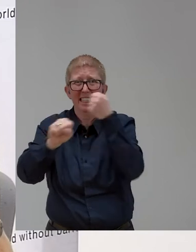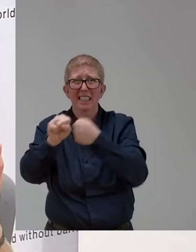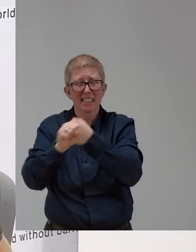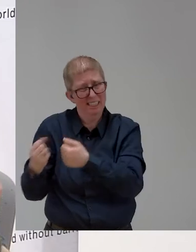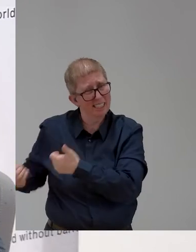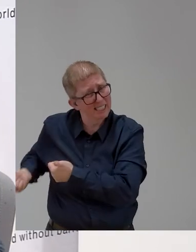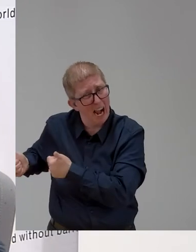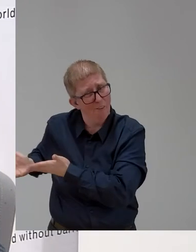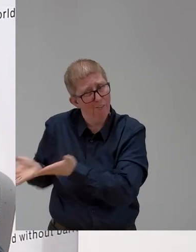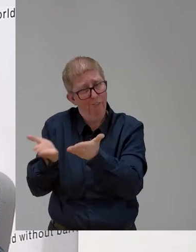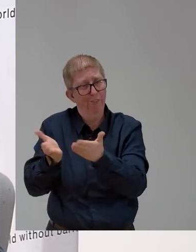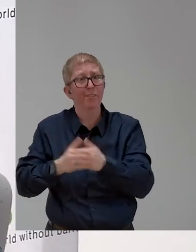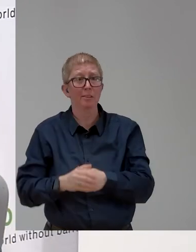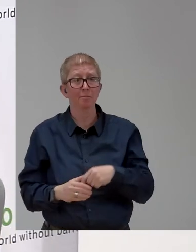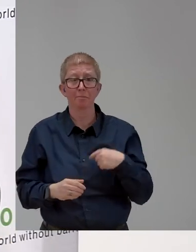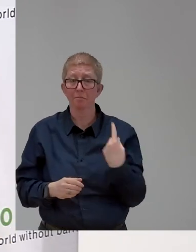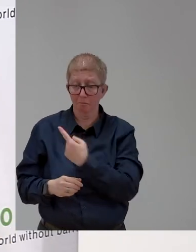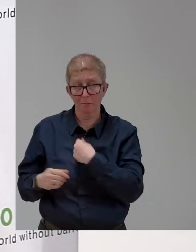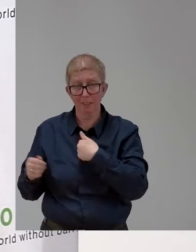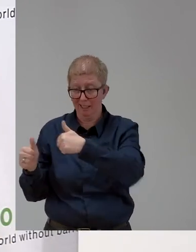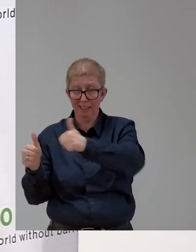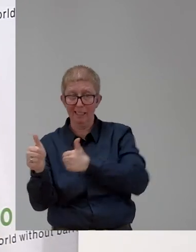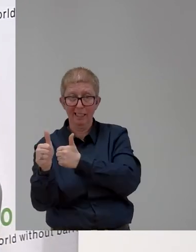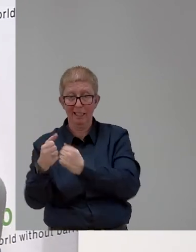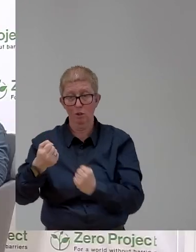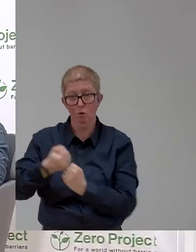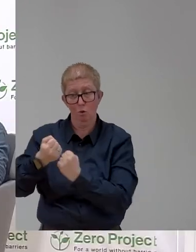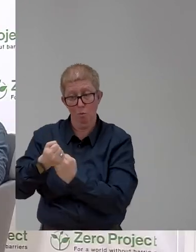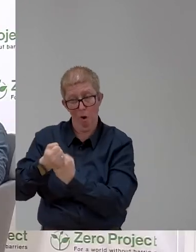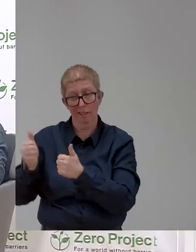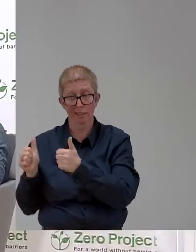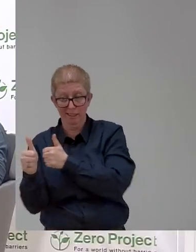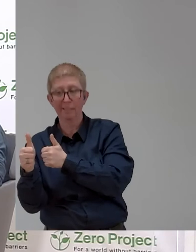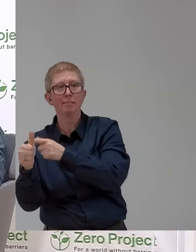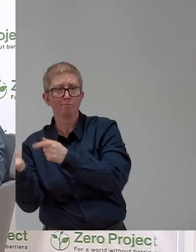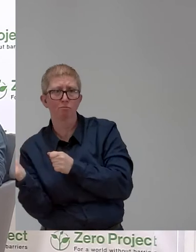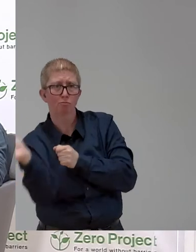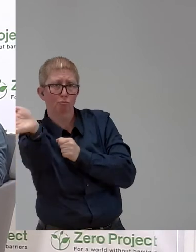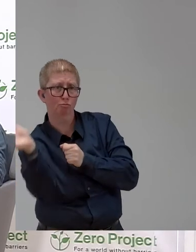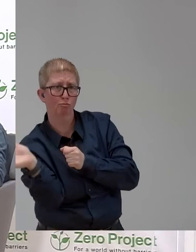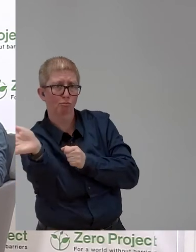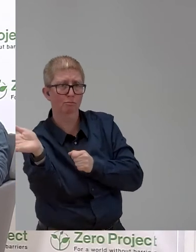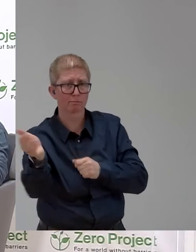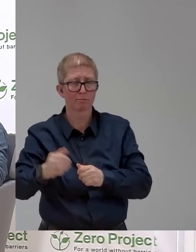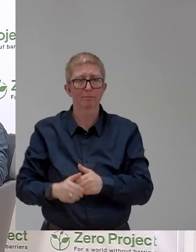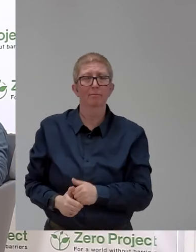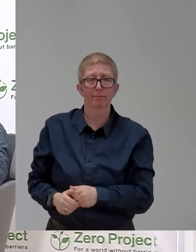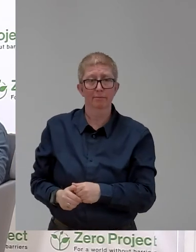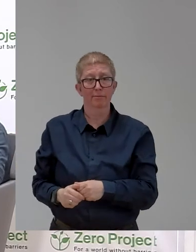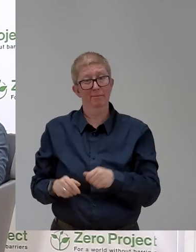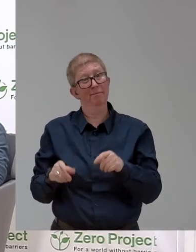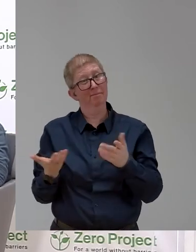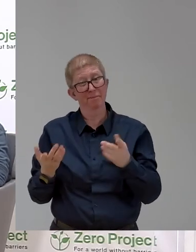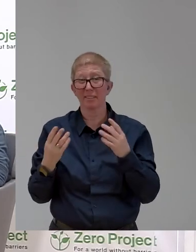but really support the advocacy of persons with disabilities. And then I said, bringing everybody together